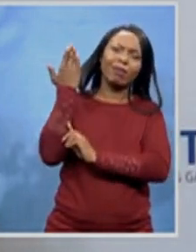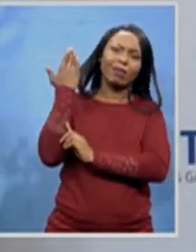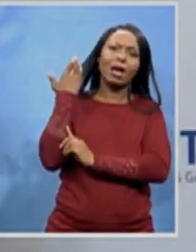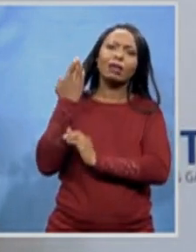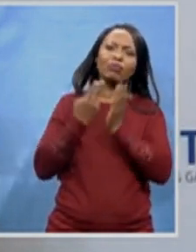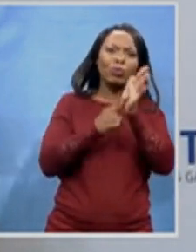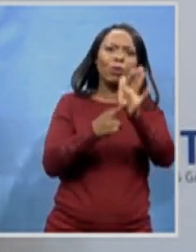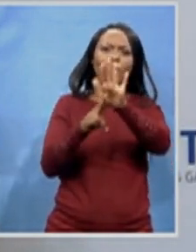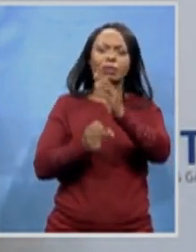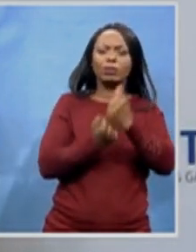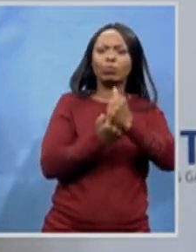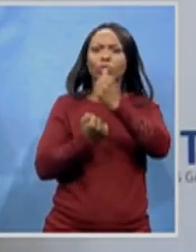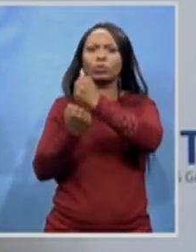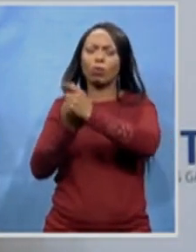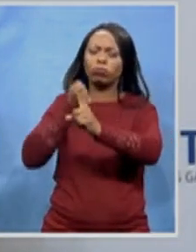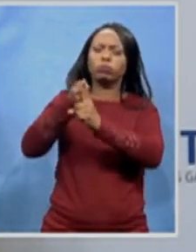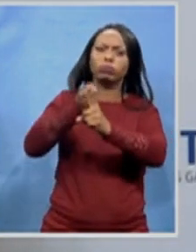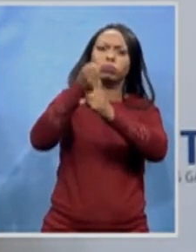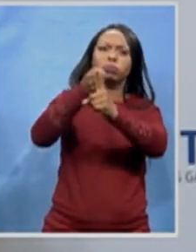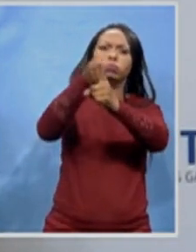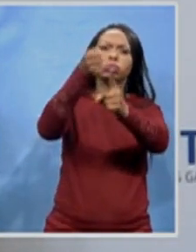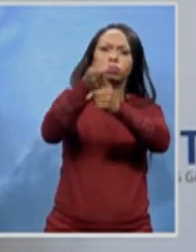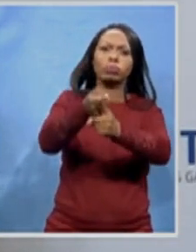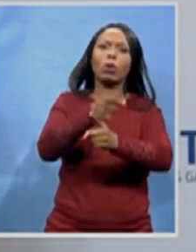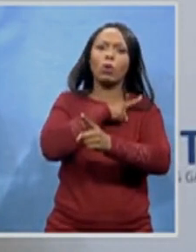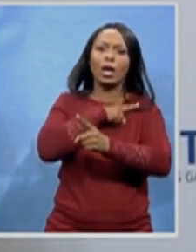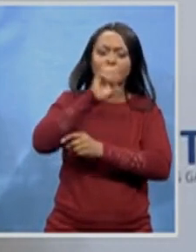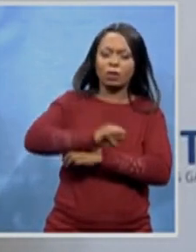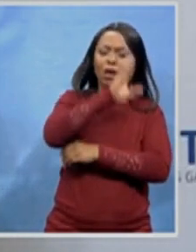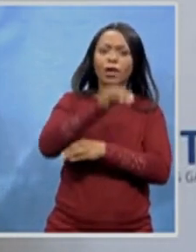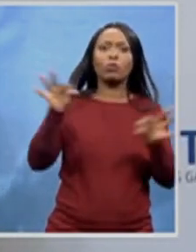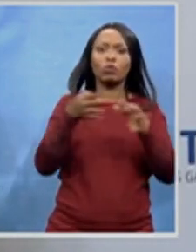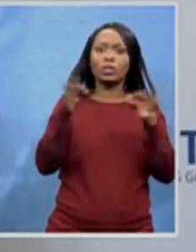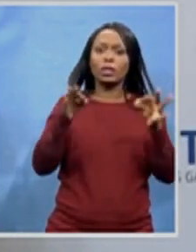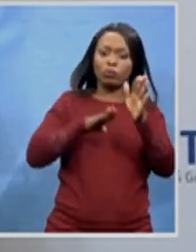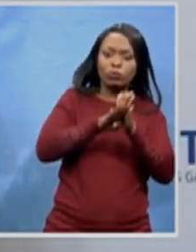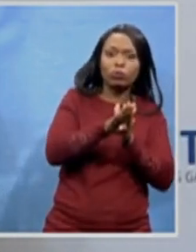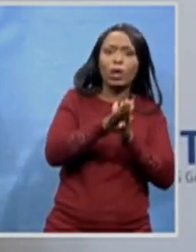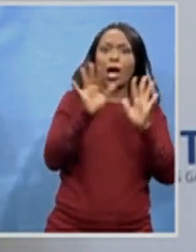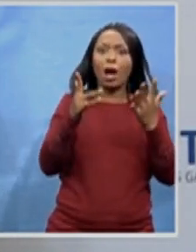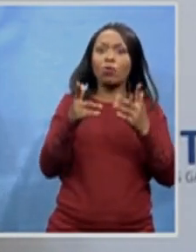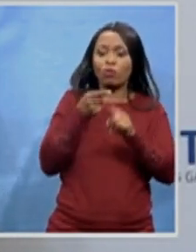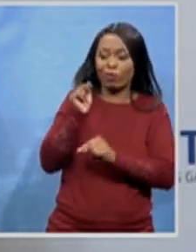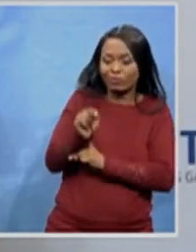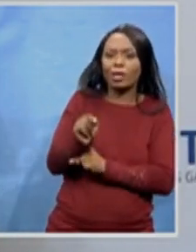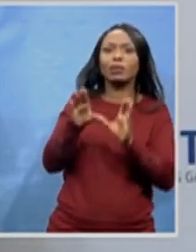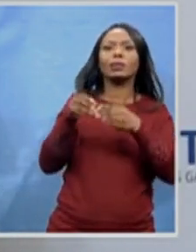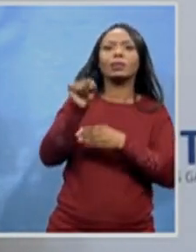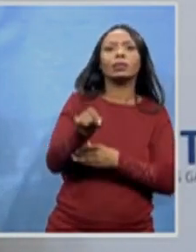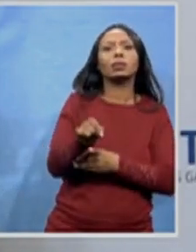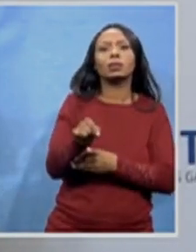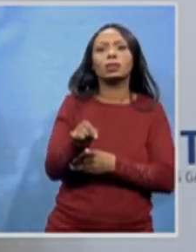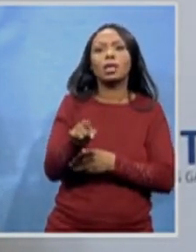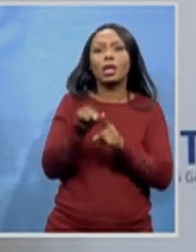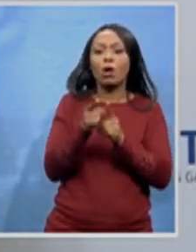that they shaped the South African musical industry. They shaped what we know as history today. Our plea